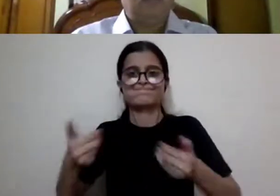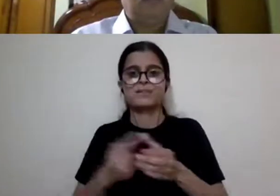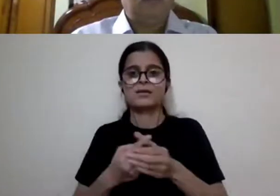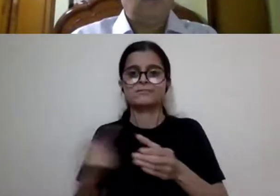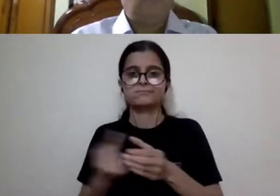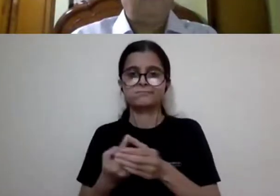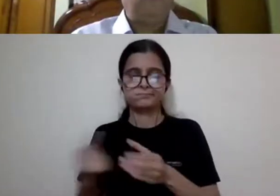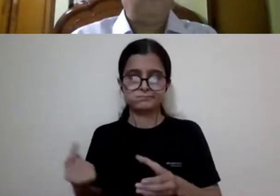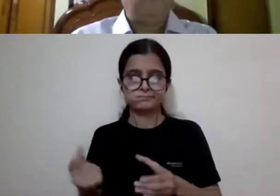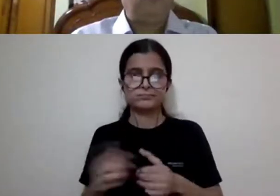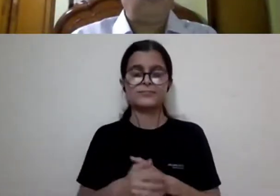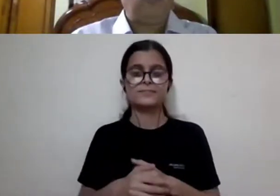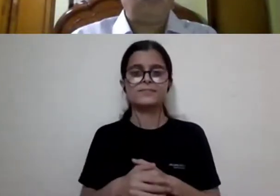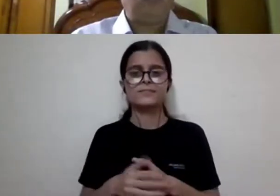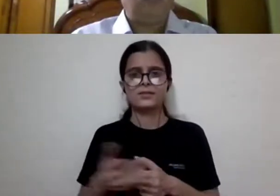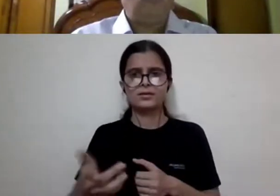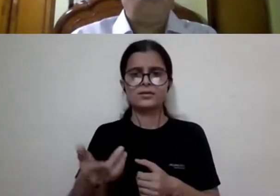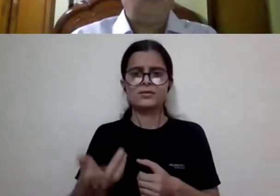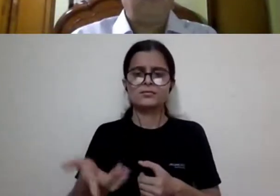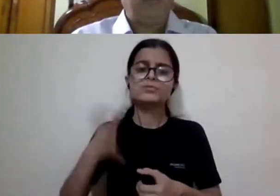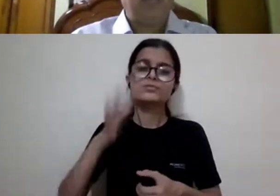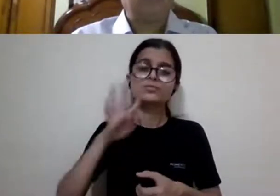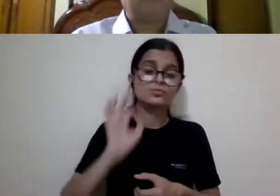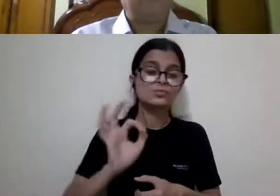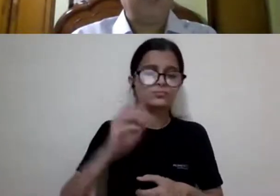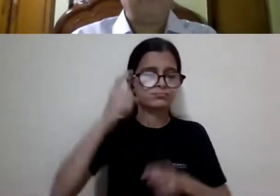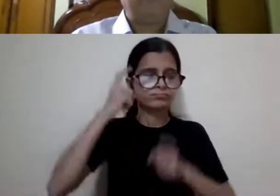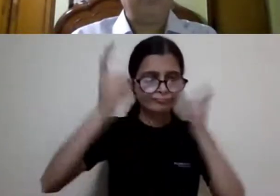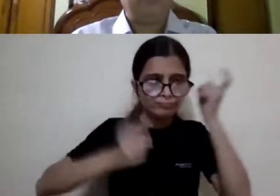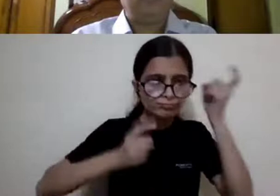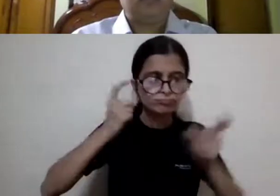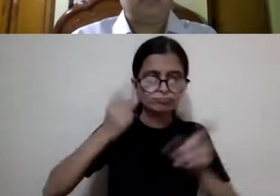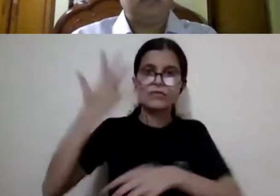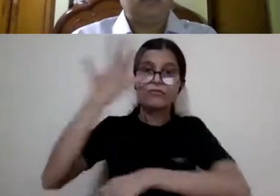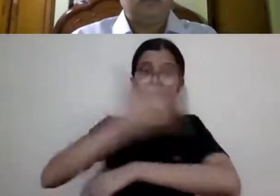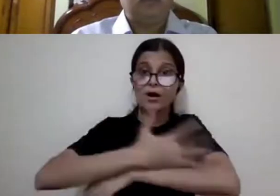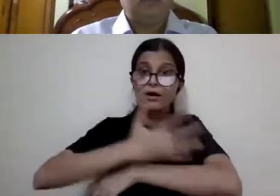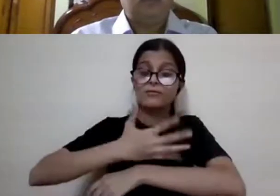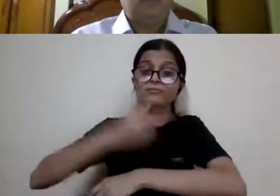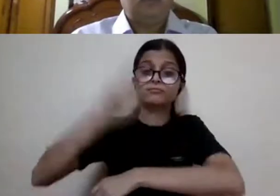A lot of food for thought over the past five days.